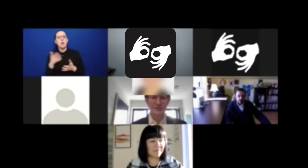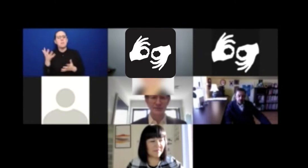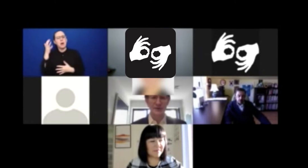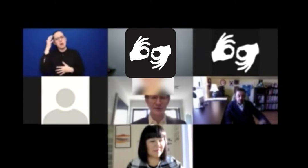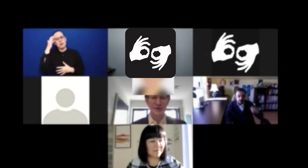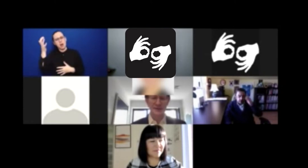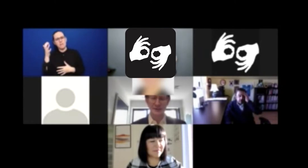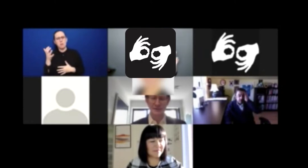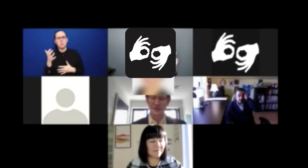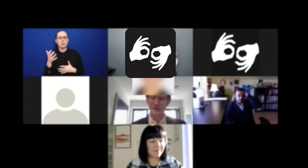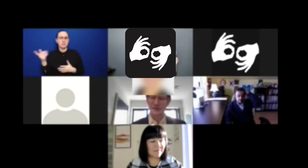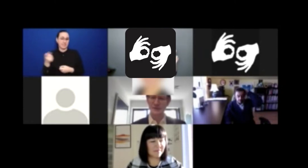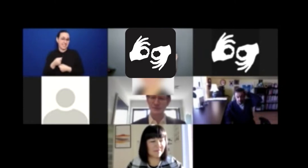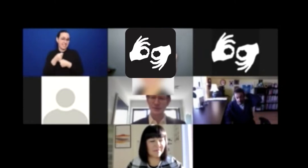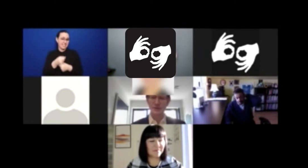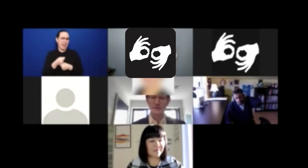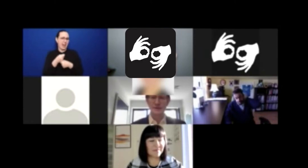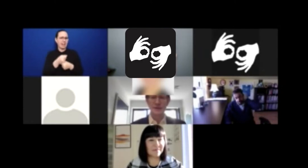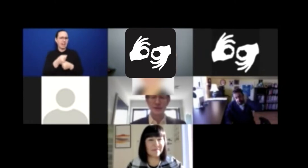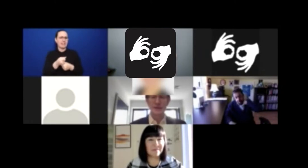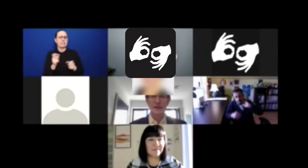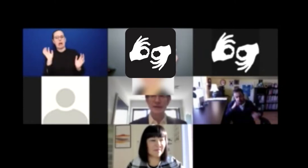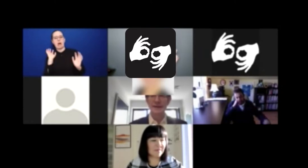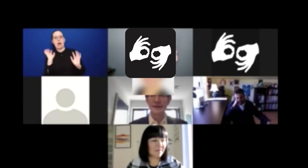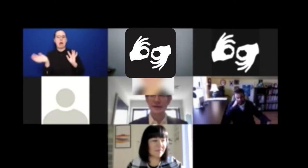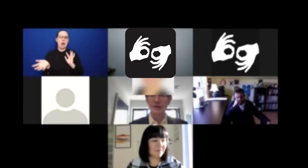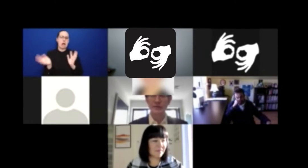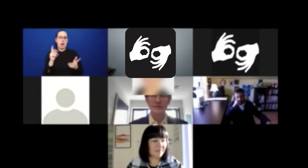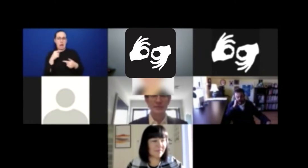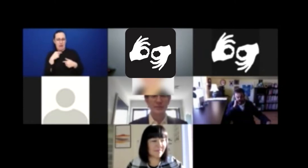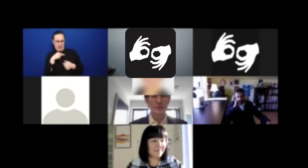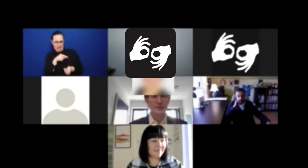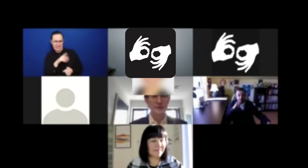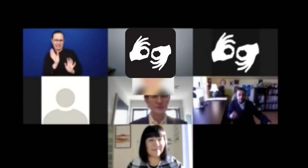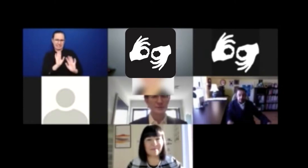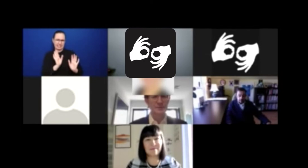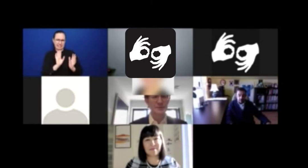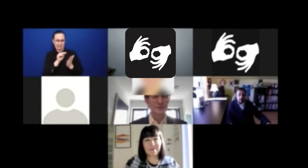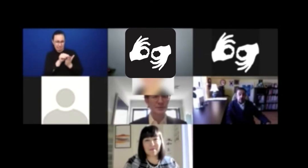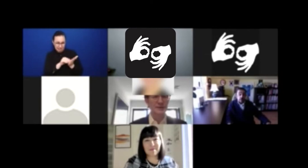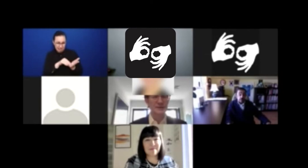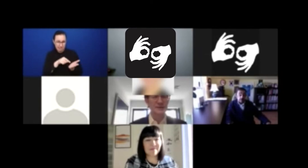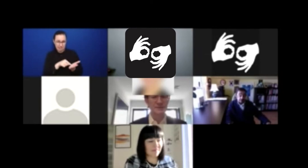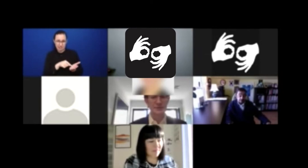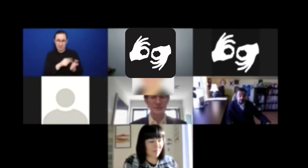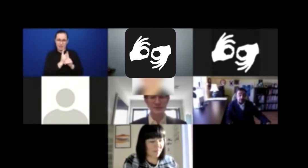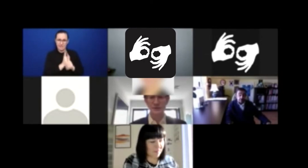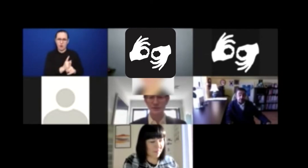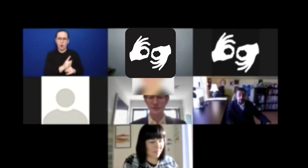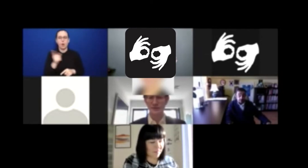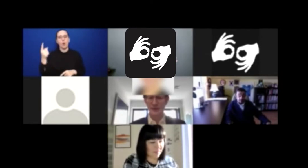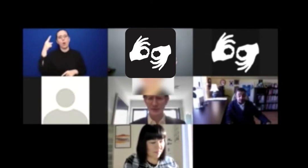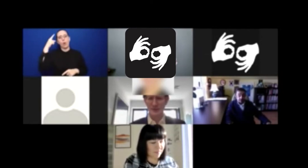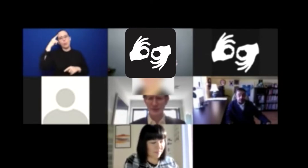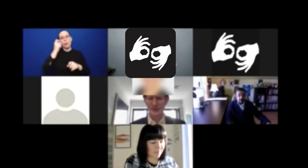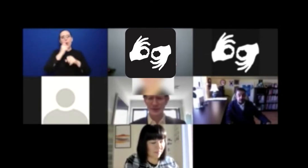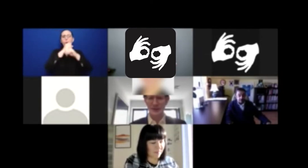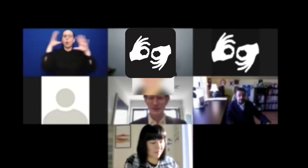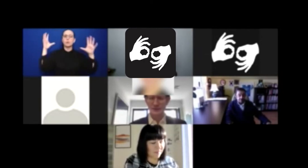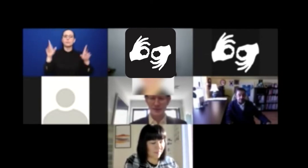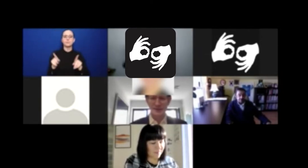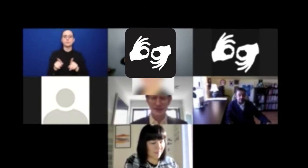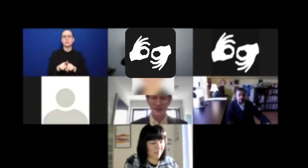of the idea of a convention because a lot of them thought that this would turn into some sort of a social development